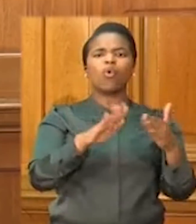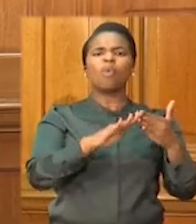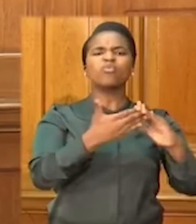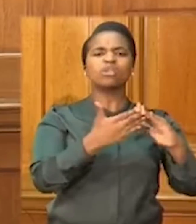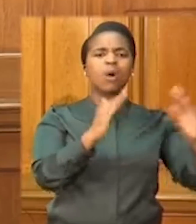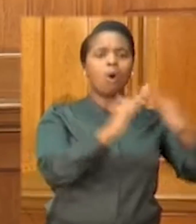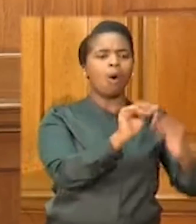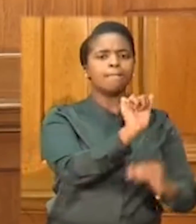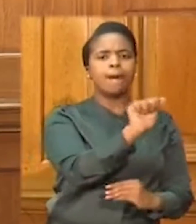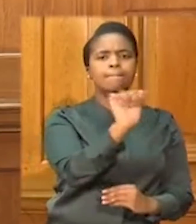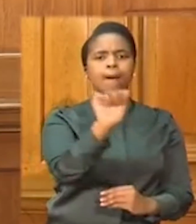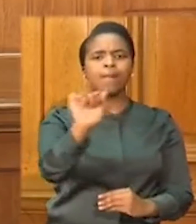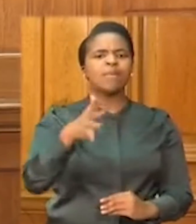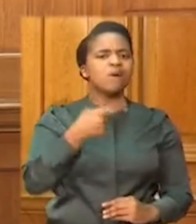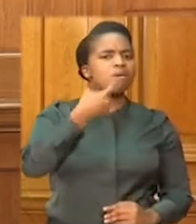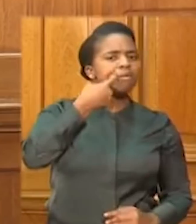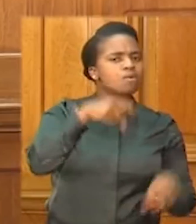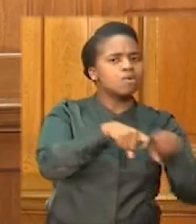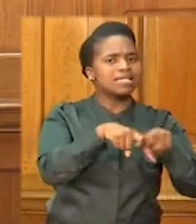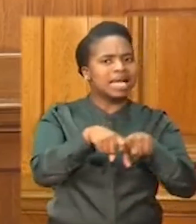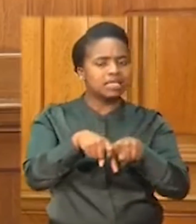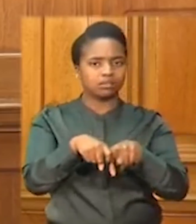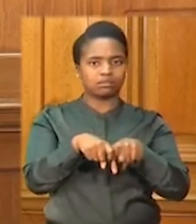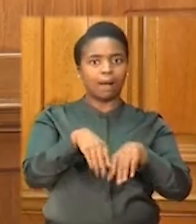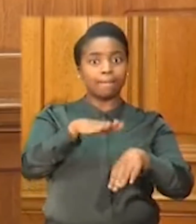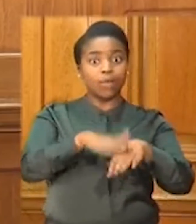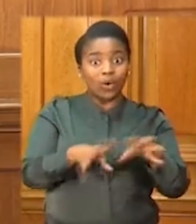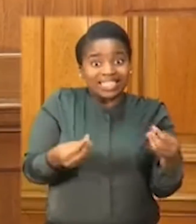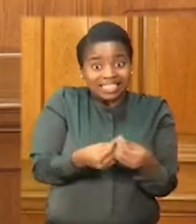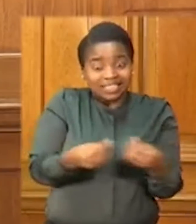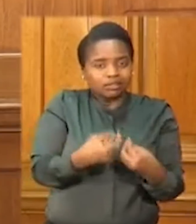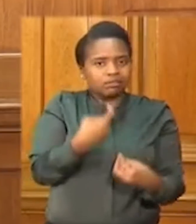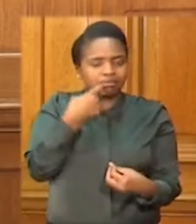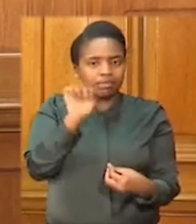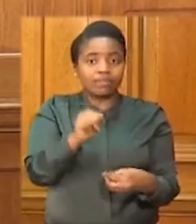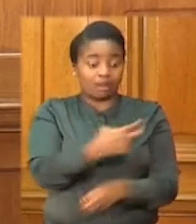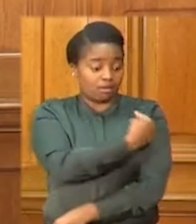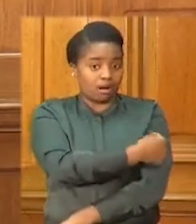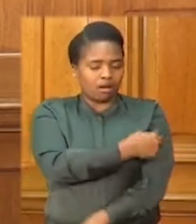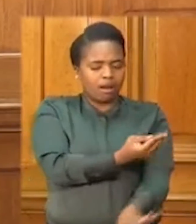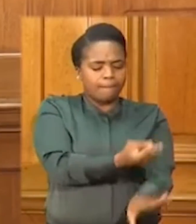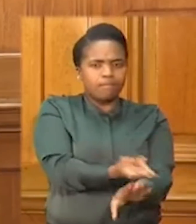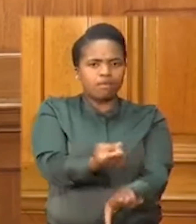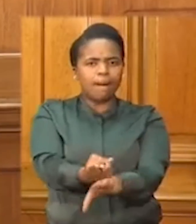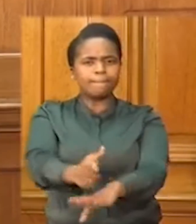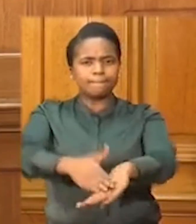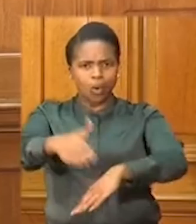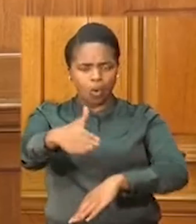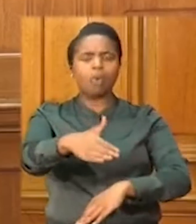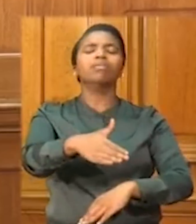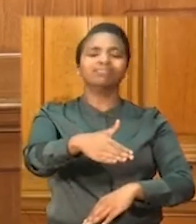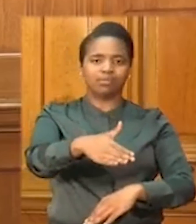an increase in testing capacity, additional beds in filled hospitals,